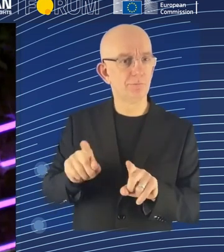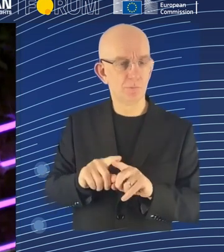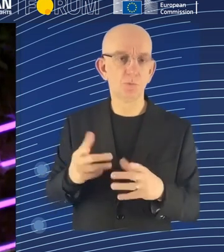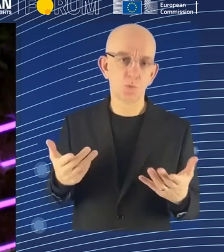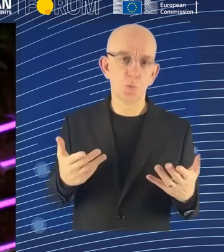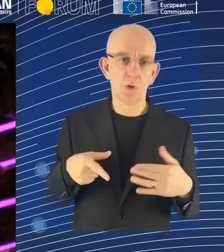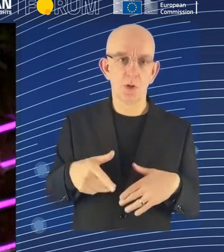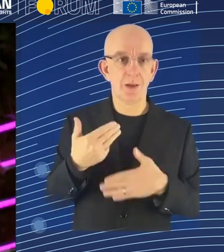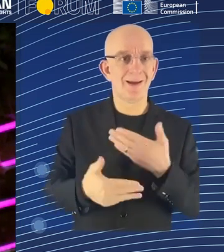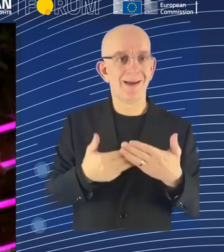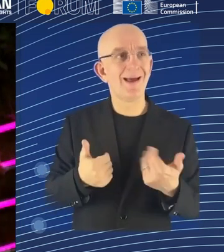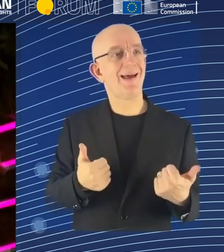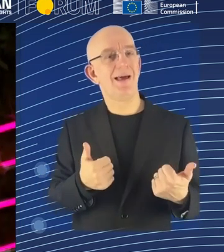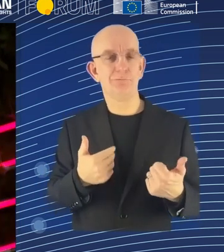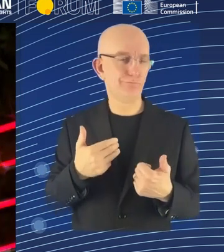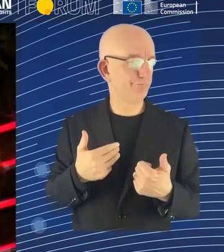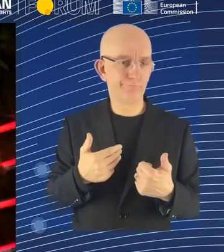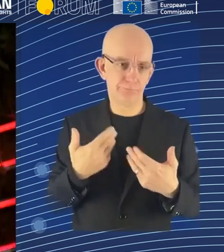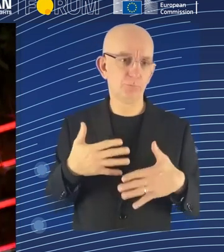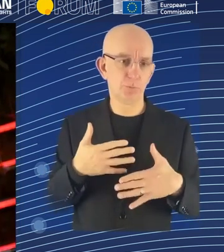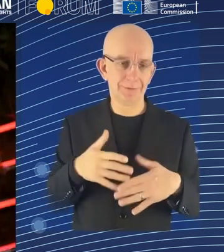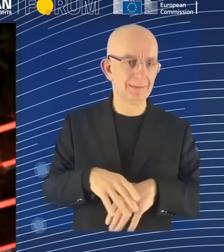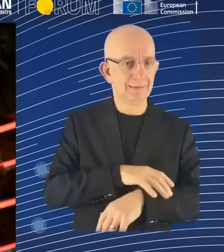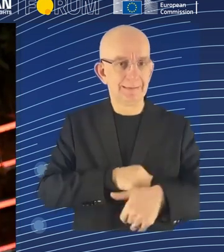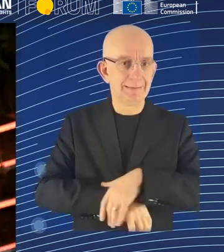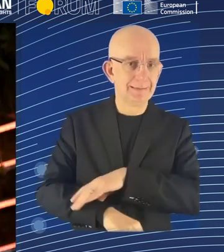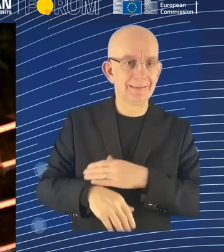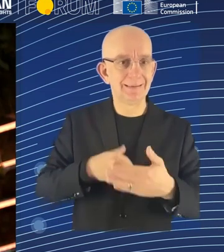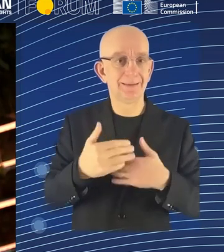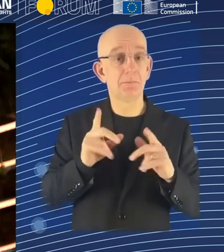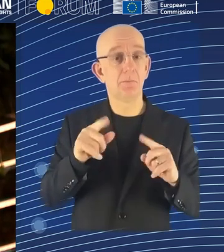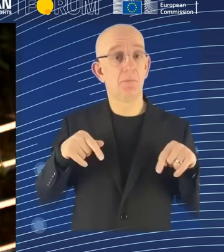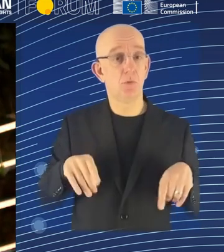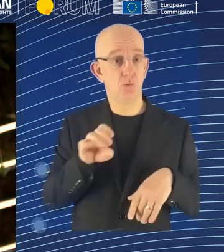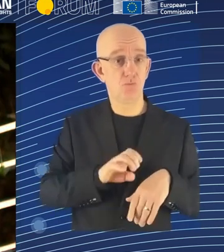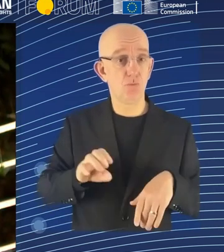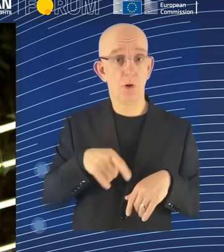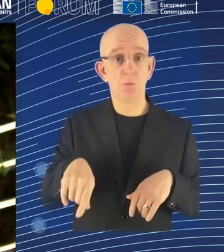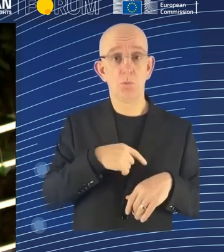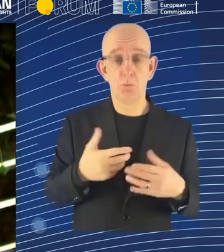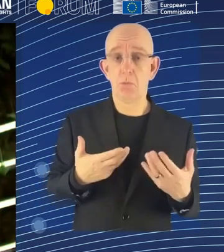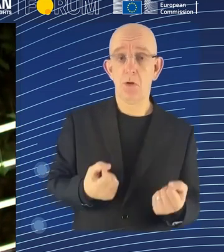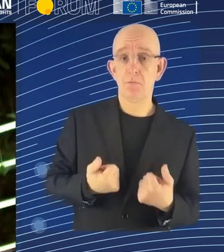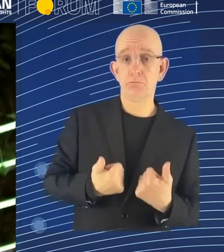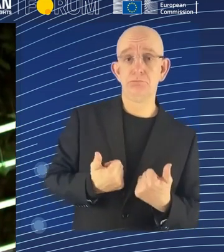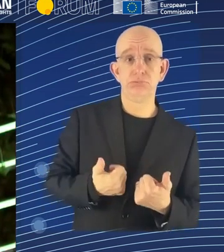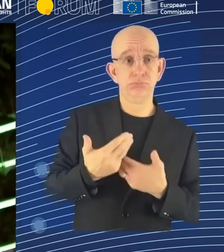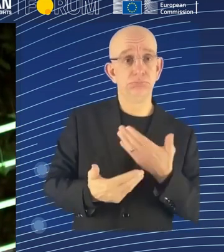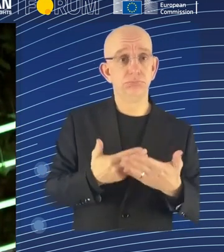deal with these challenges of redistribution, because we just have a good track record